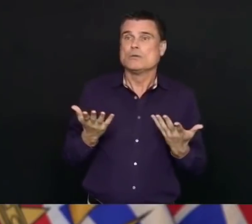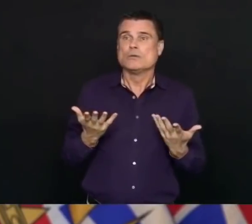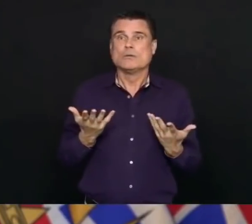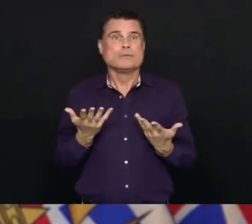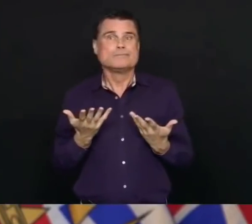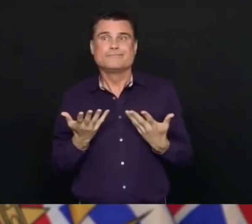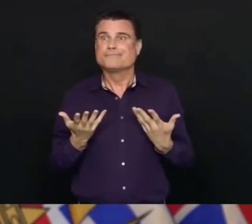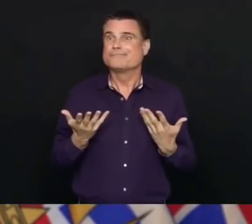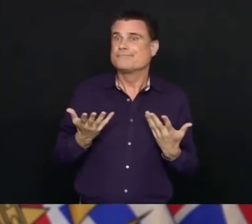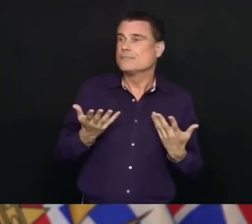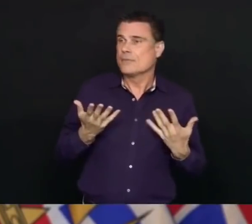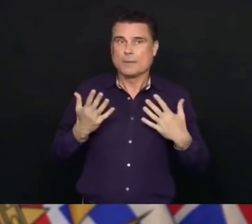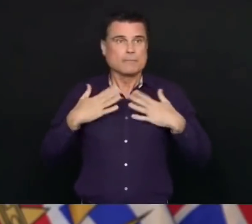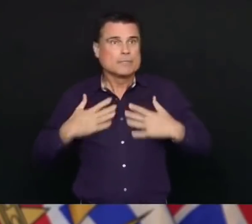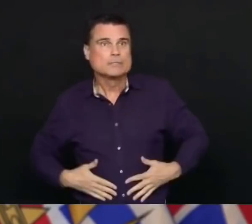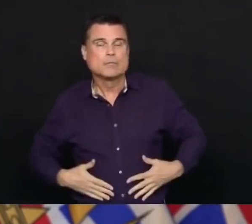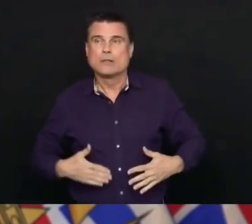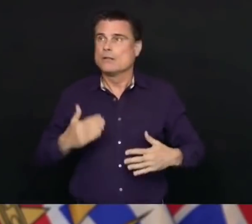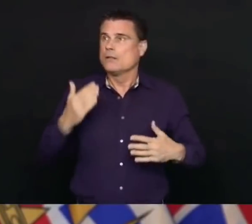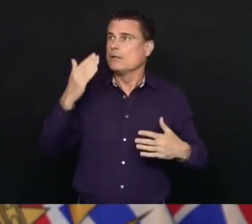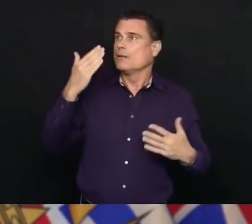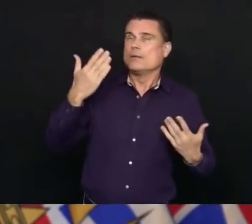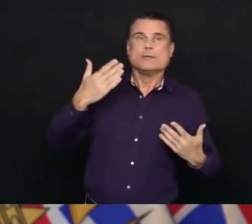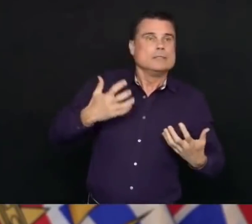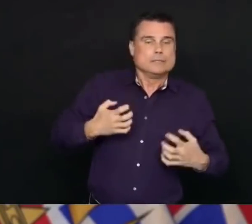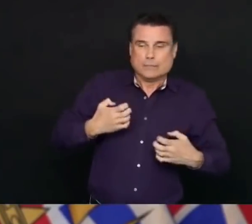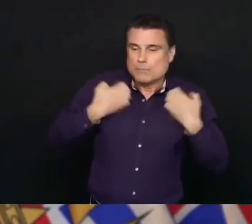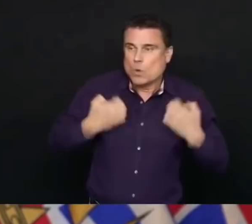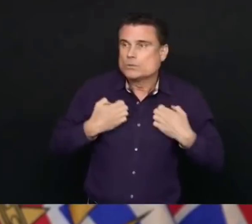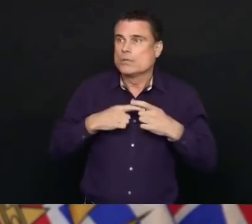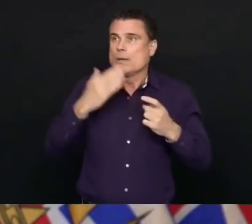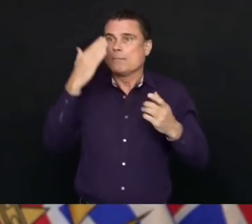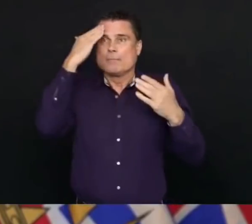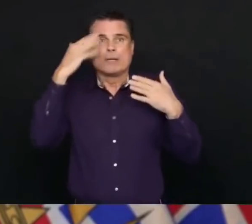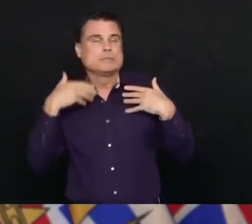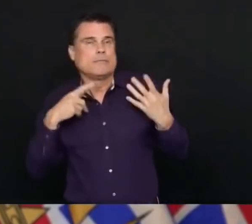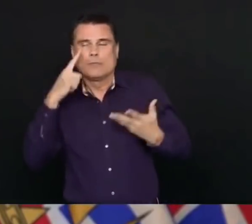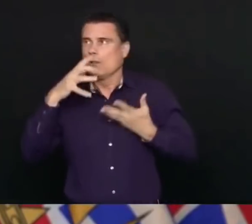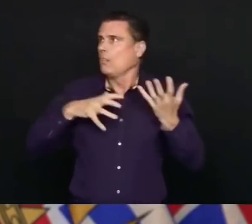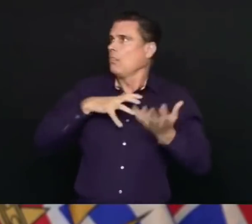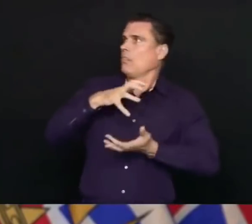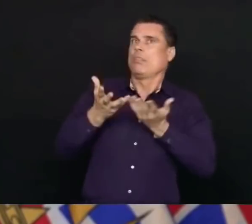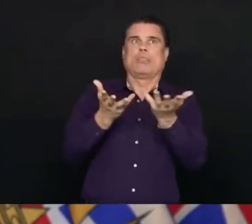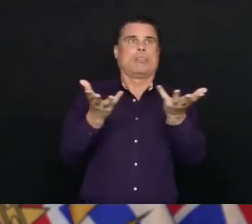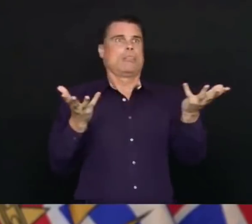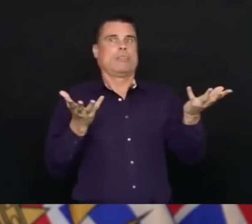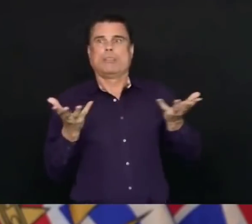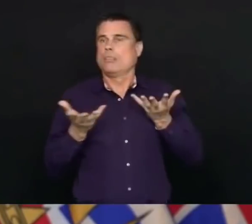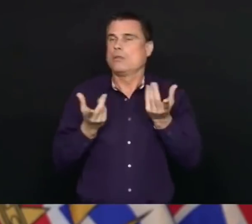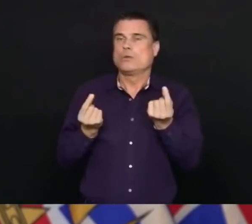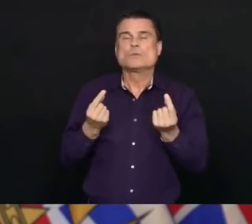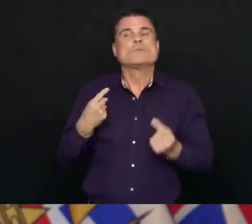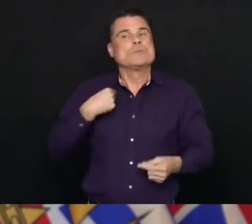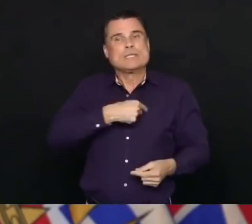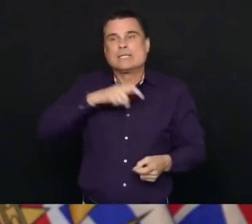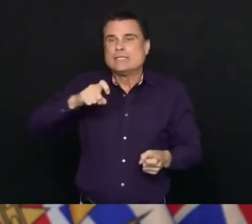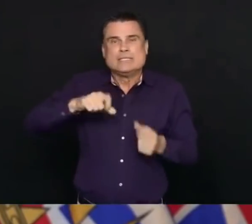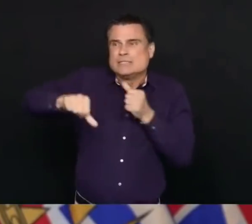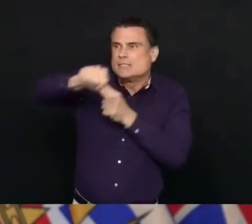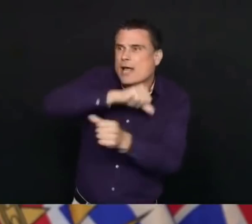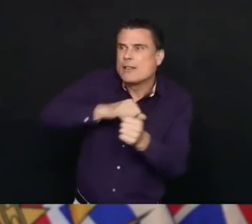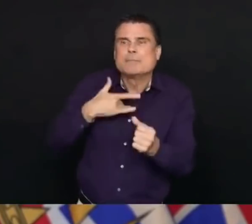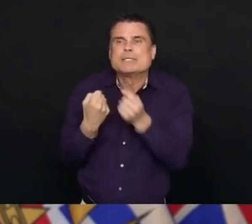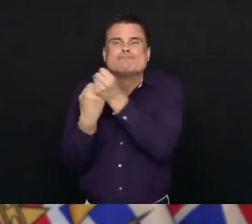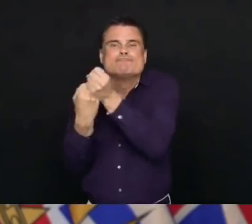that we so need, those meaningful connections are mostly virtual connections, and that is something that many of us have a hard